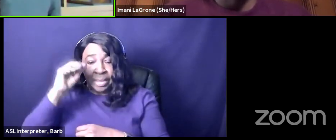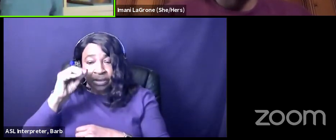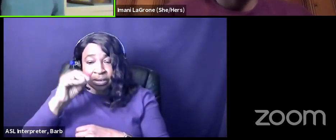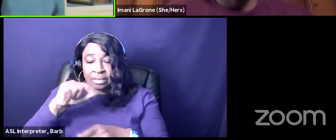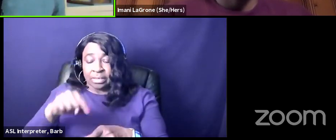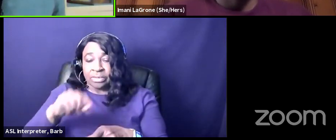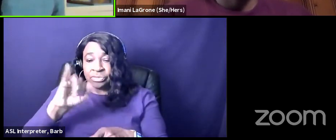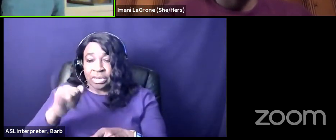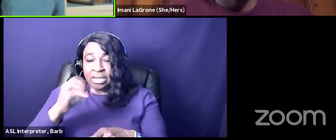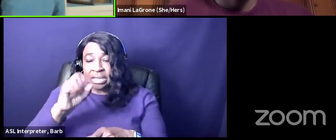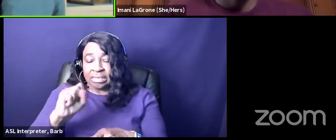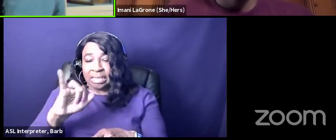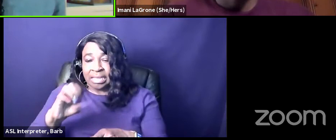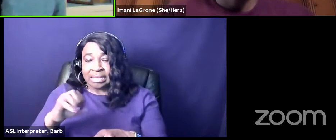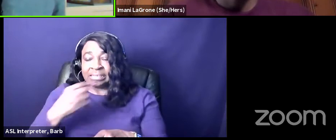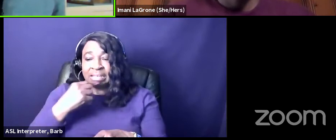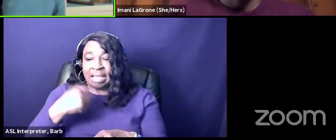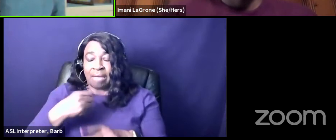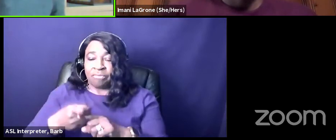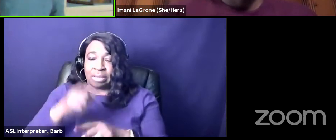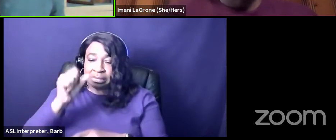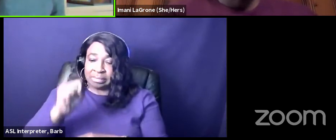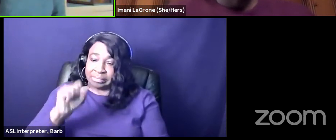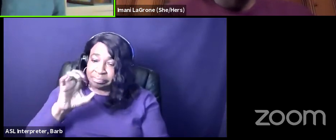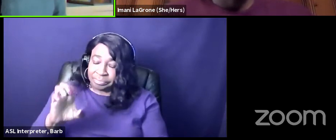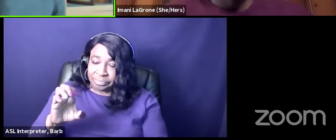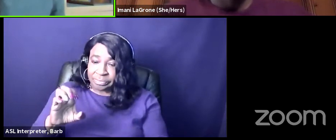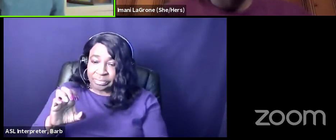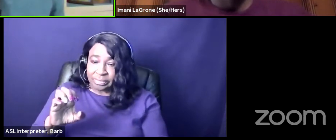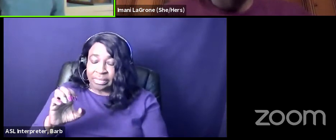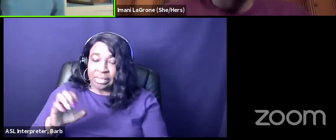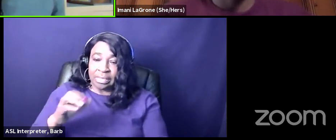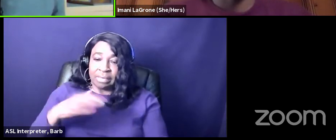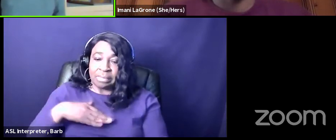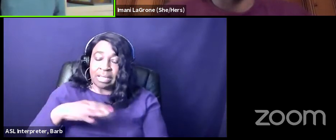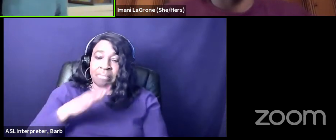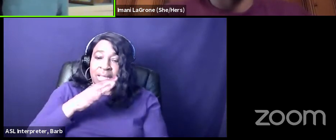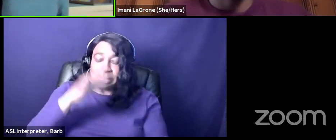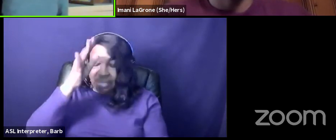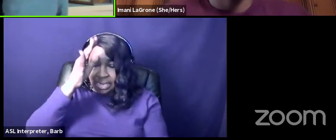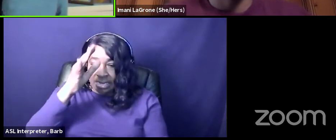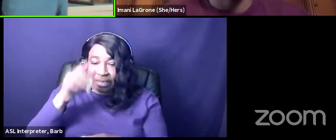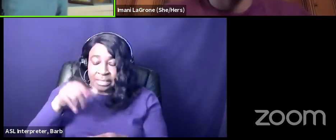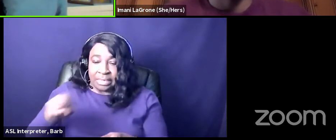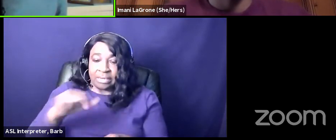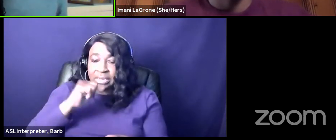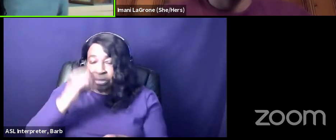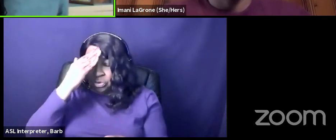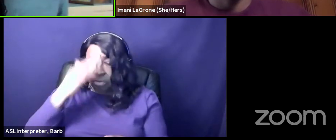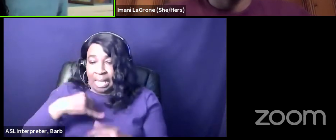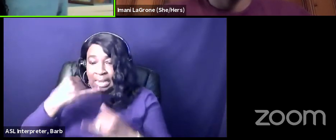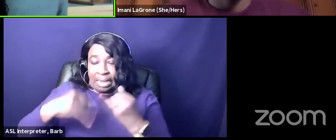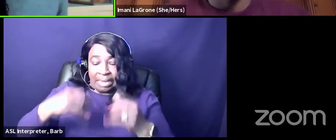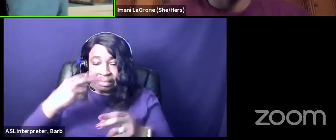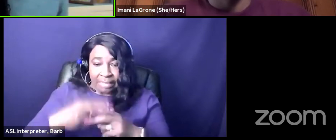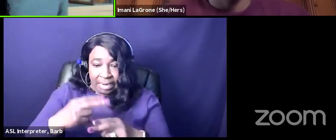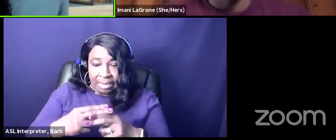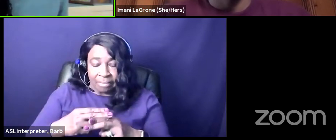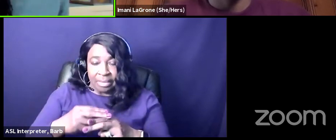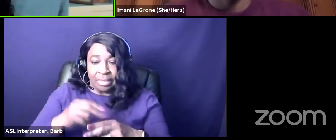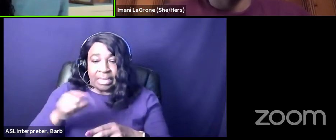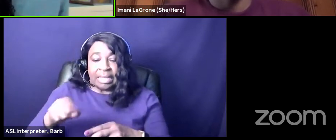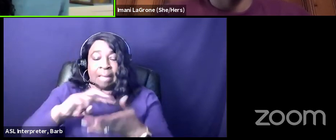i'm from you know south carolina where i didn't know my daddy or my last name for most of my childhood means something